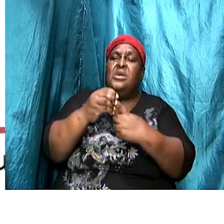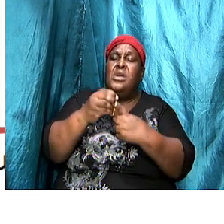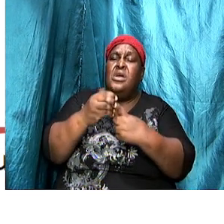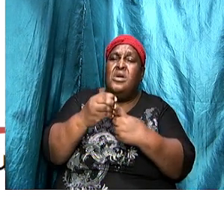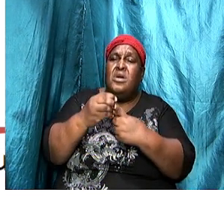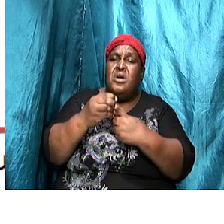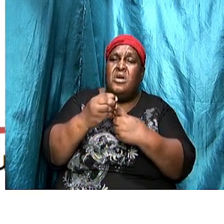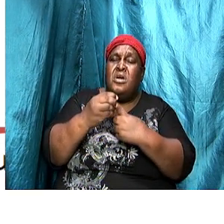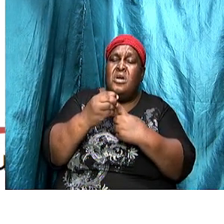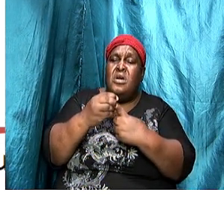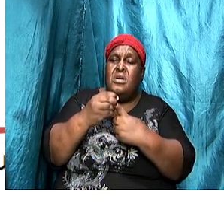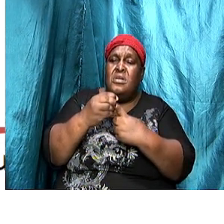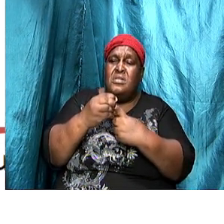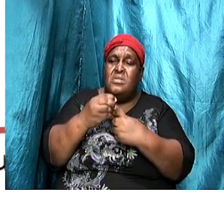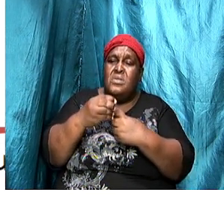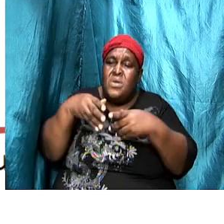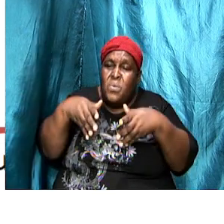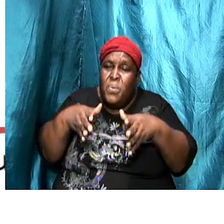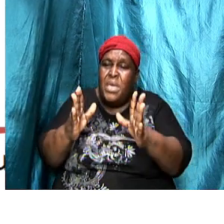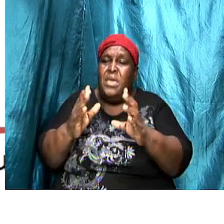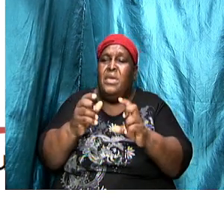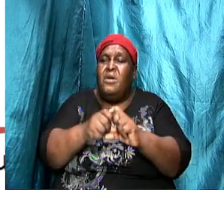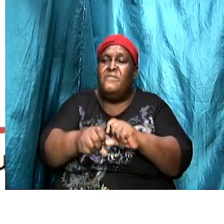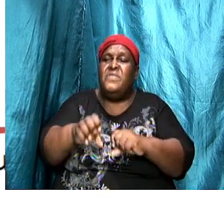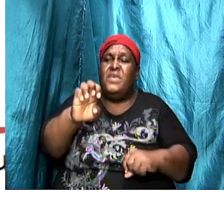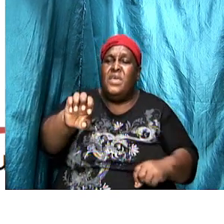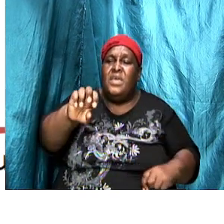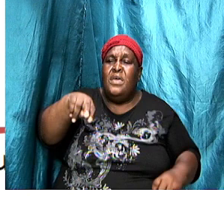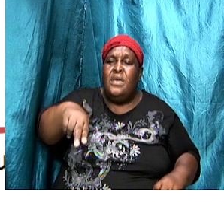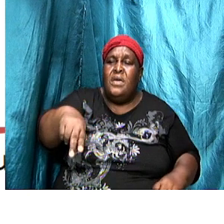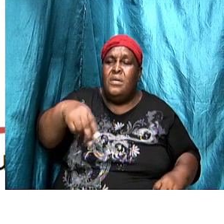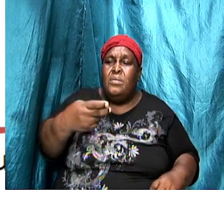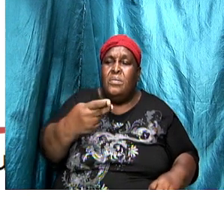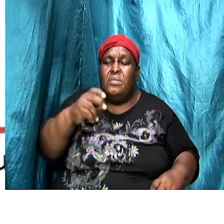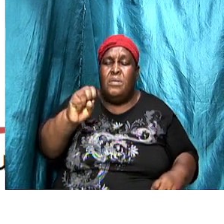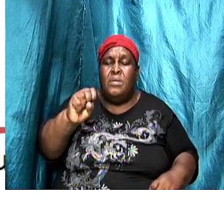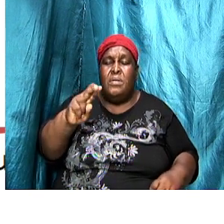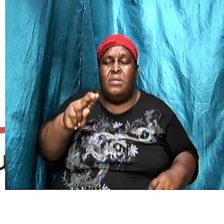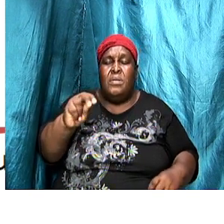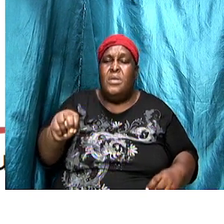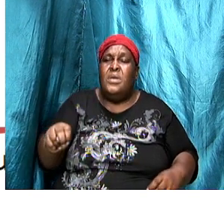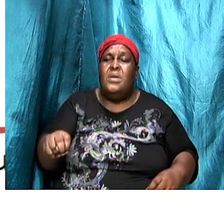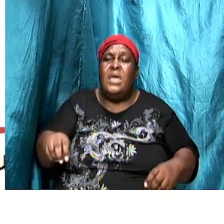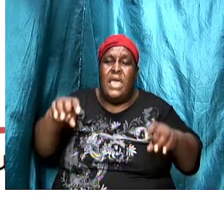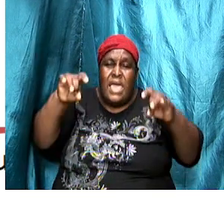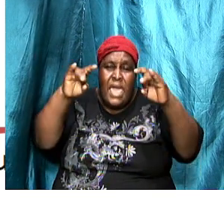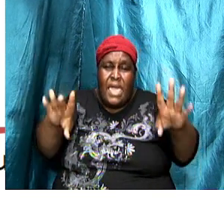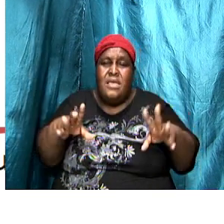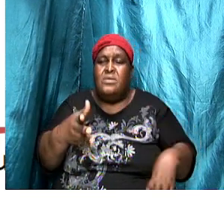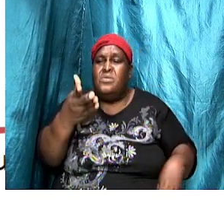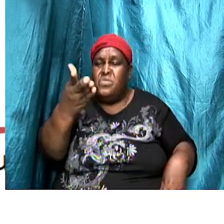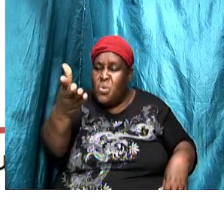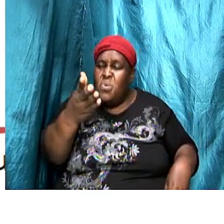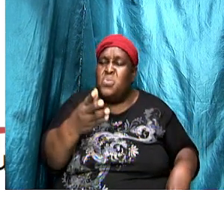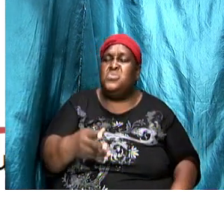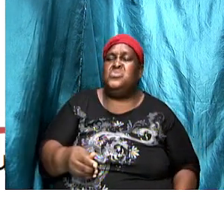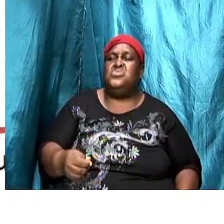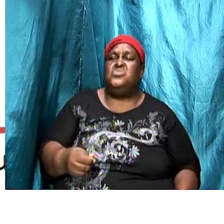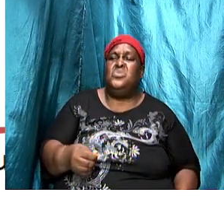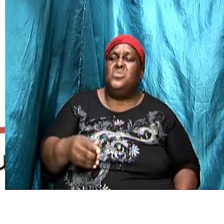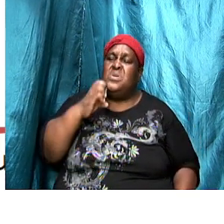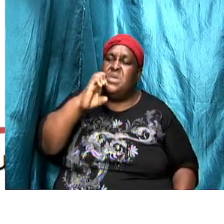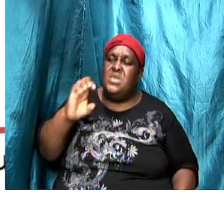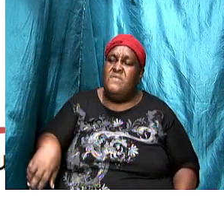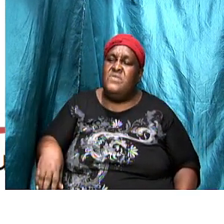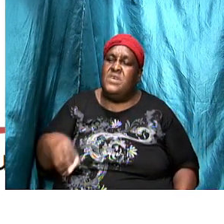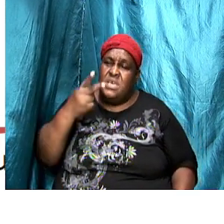of the Ephesian church where they don't bear those who are evil but they see something that is